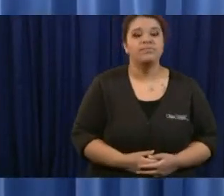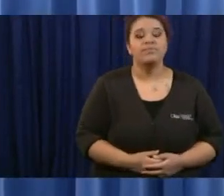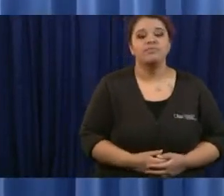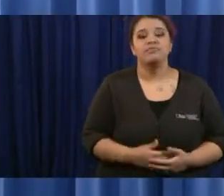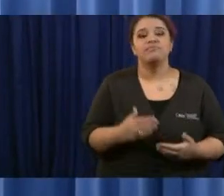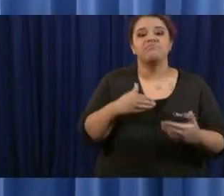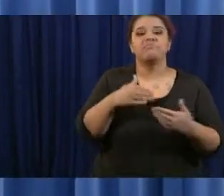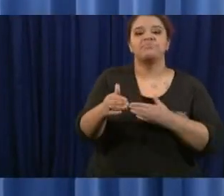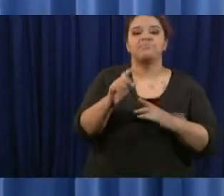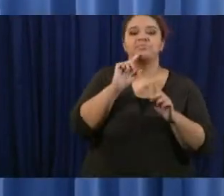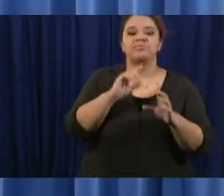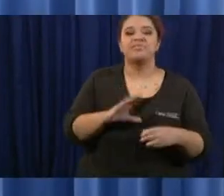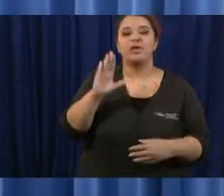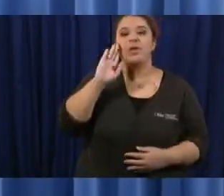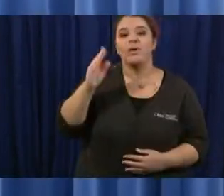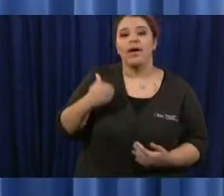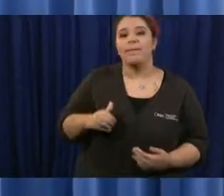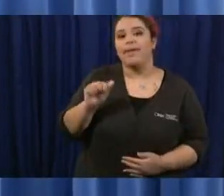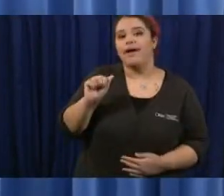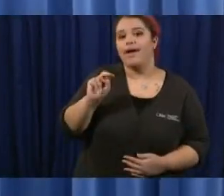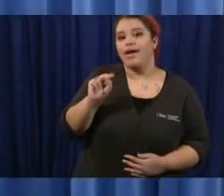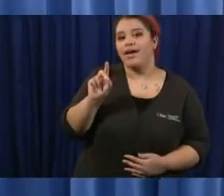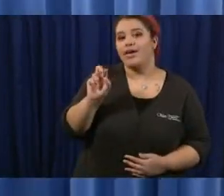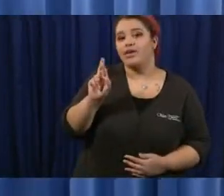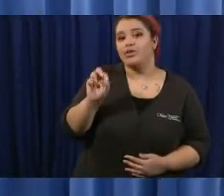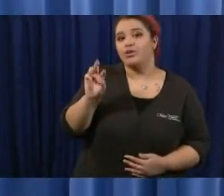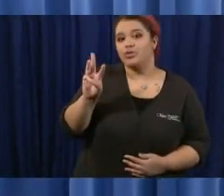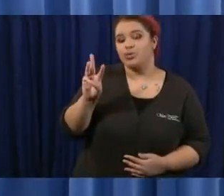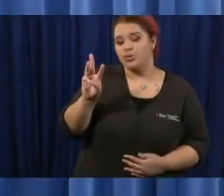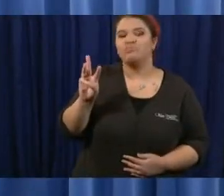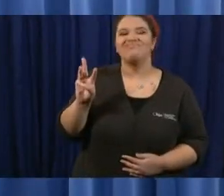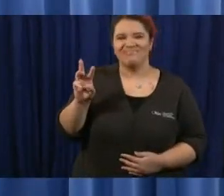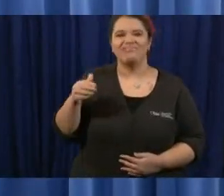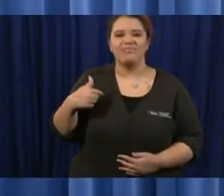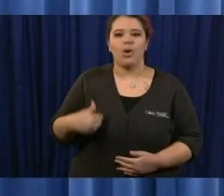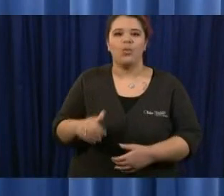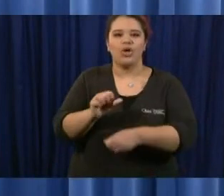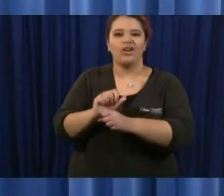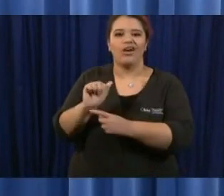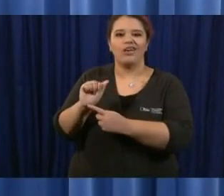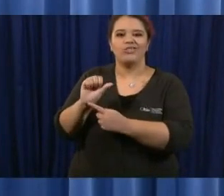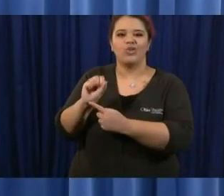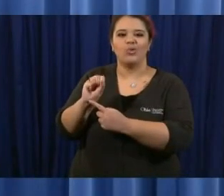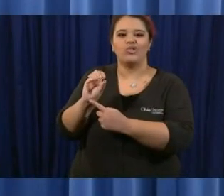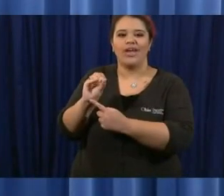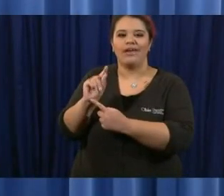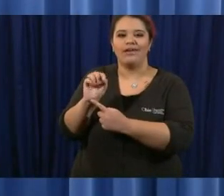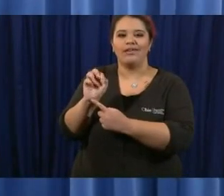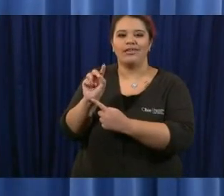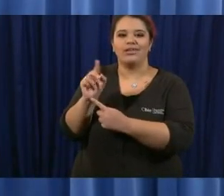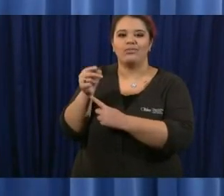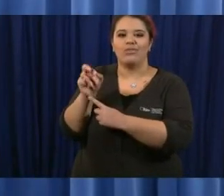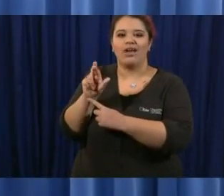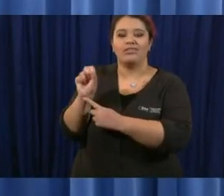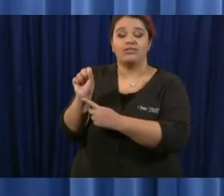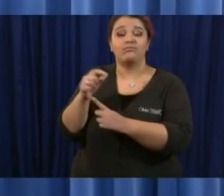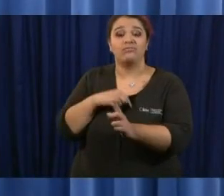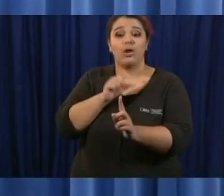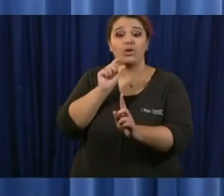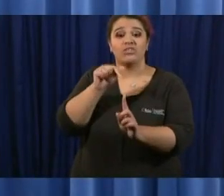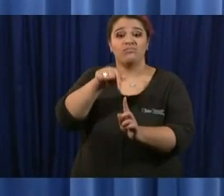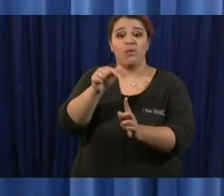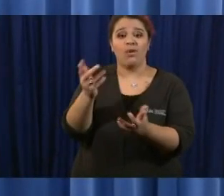uh andrew welsh huggins with the associated press um this is a general prisons question for the governor or dr acton